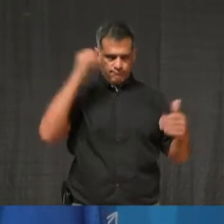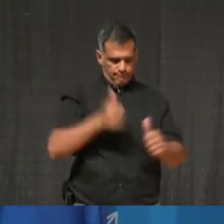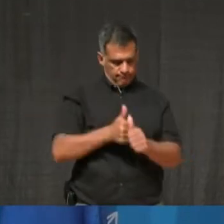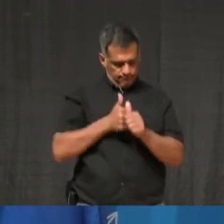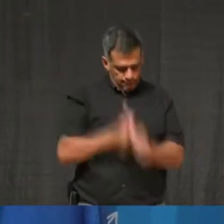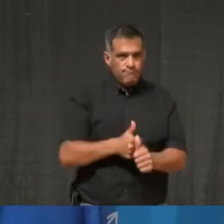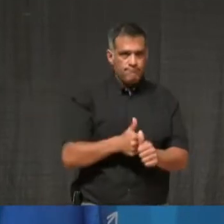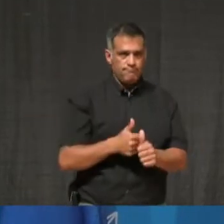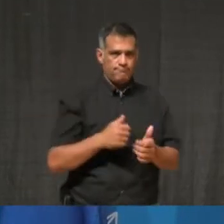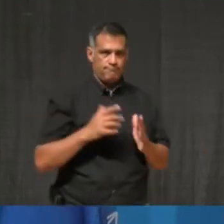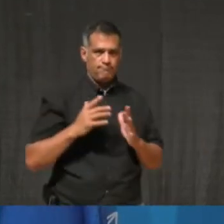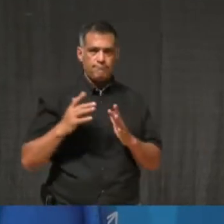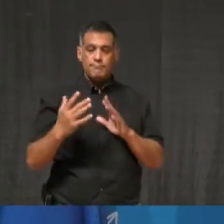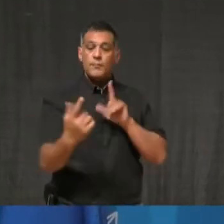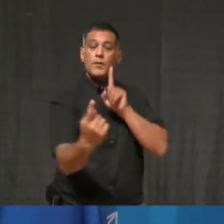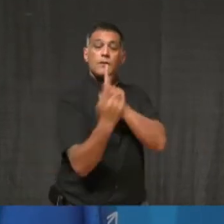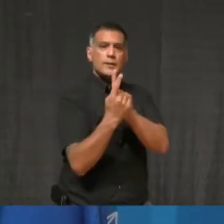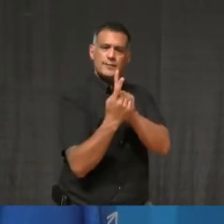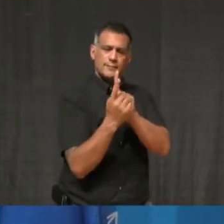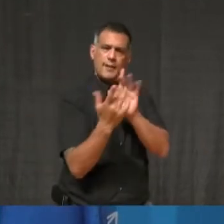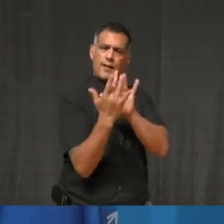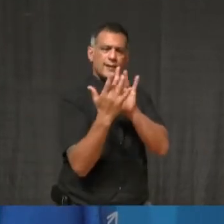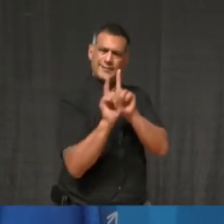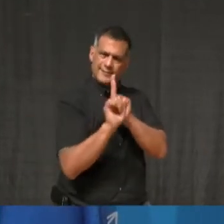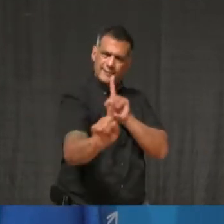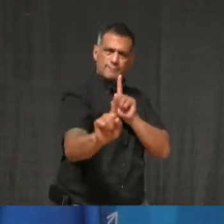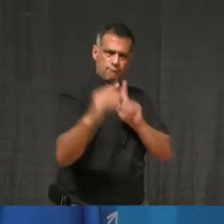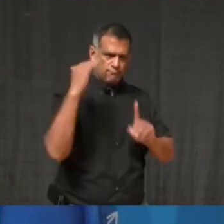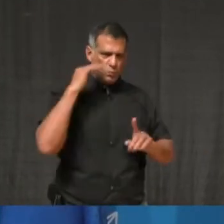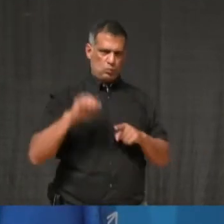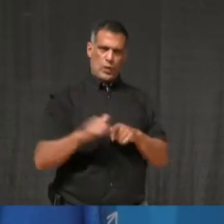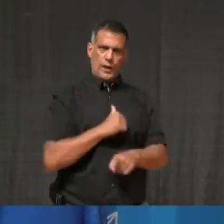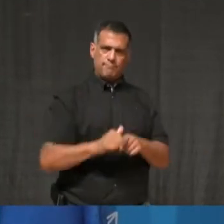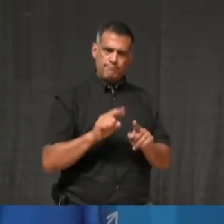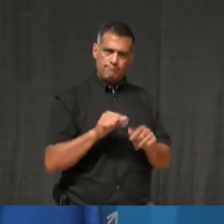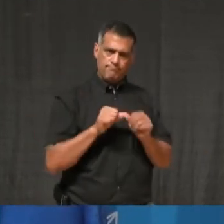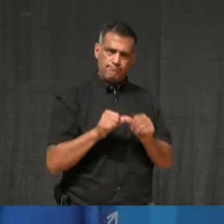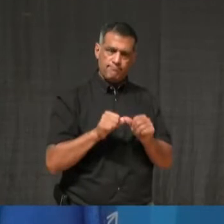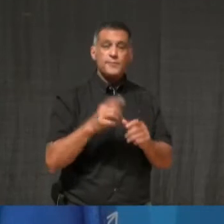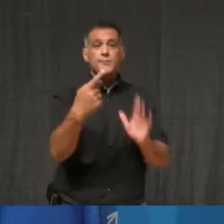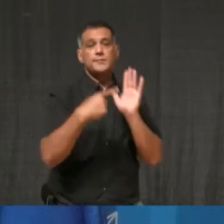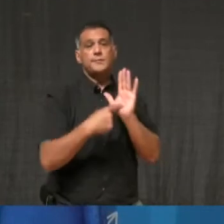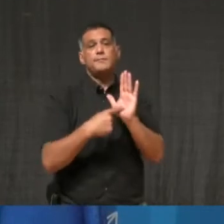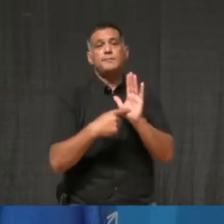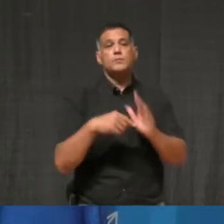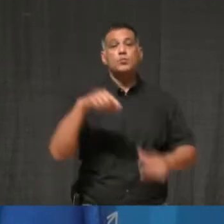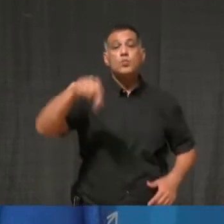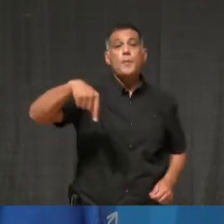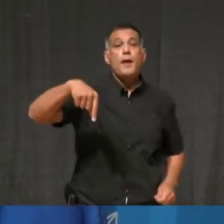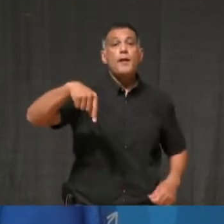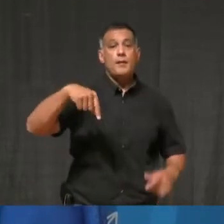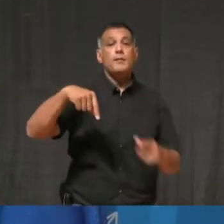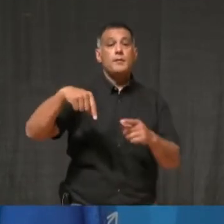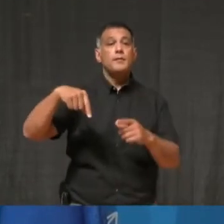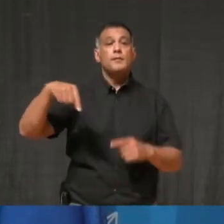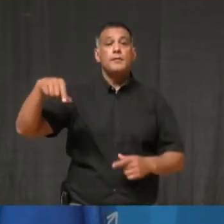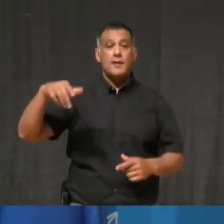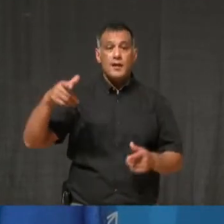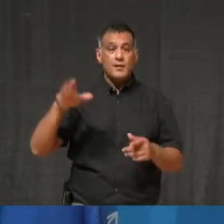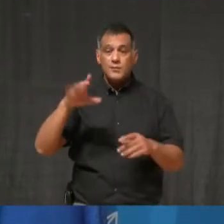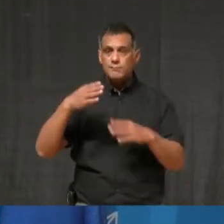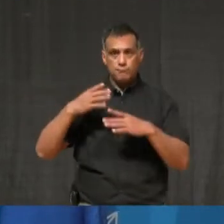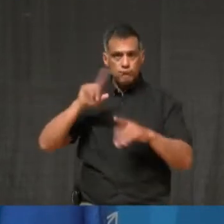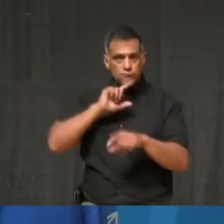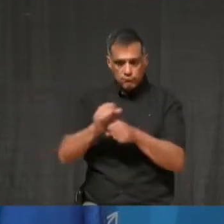example, limitations in terms of geographic proximity. Quebec has roadblocks between different regions. We have seen other